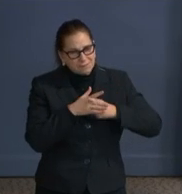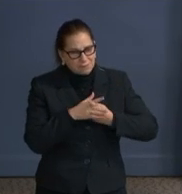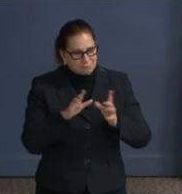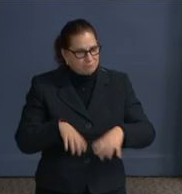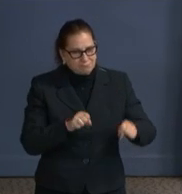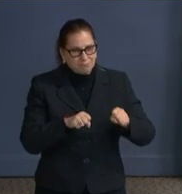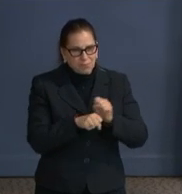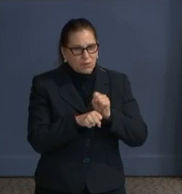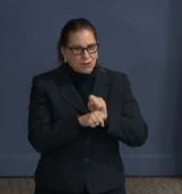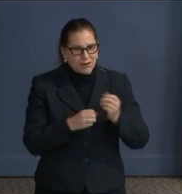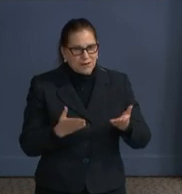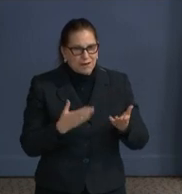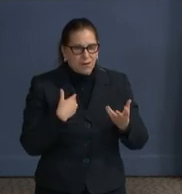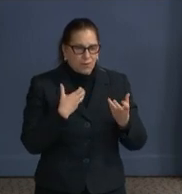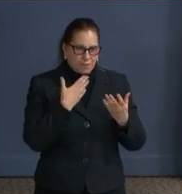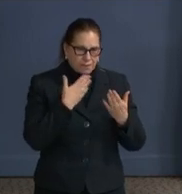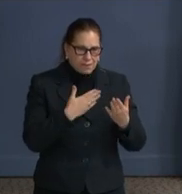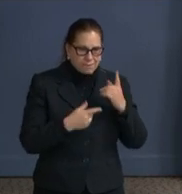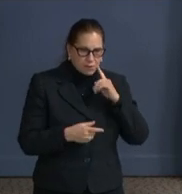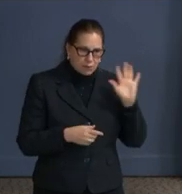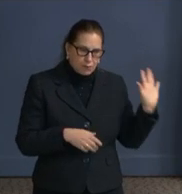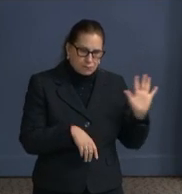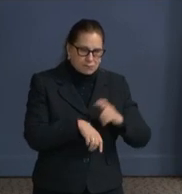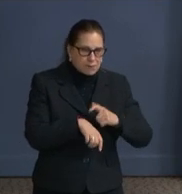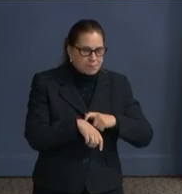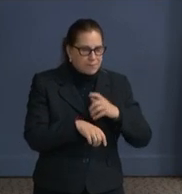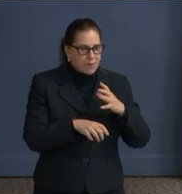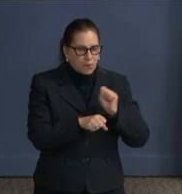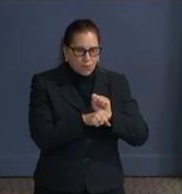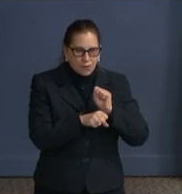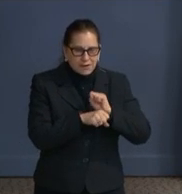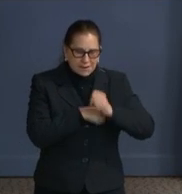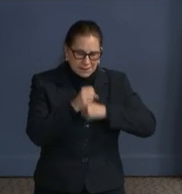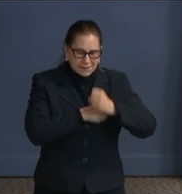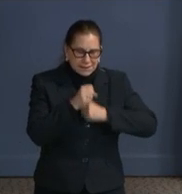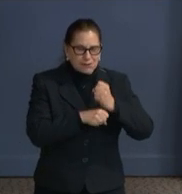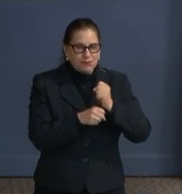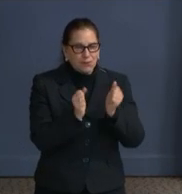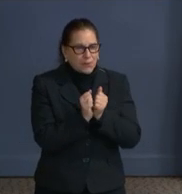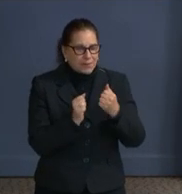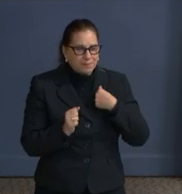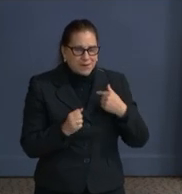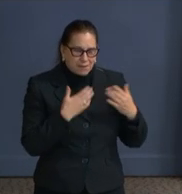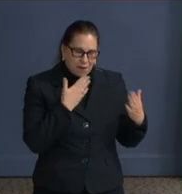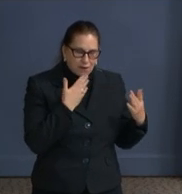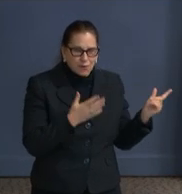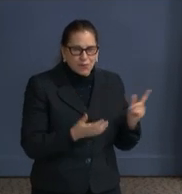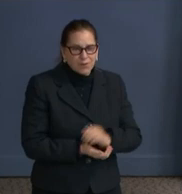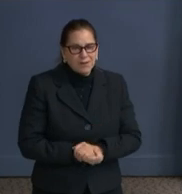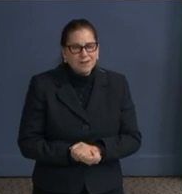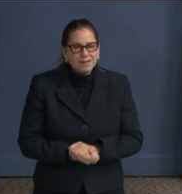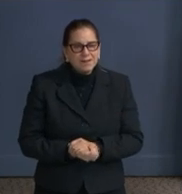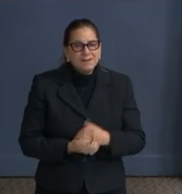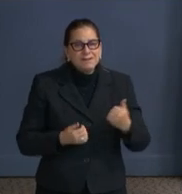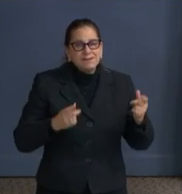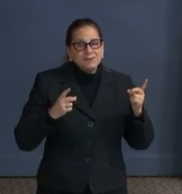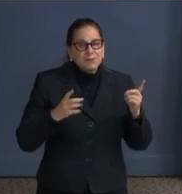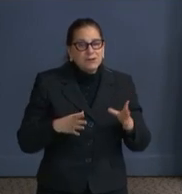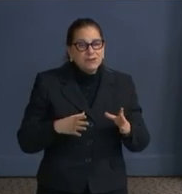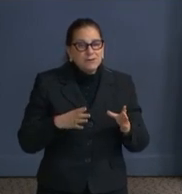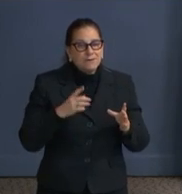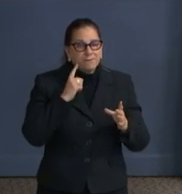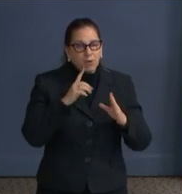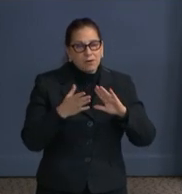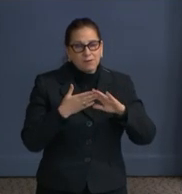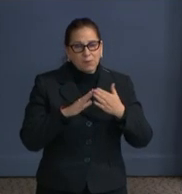for his tenure working with us in the Mayor's Office of Community Affairs as a director and certainly wish him